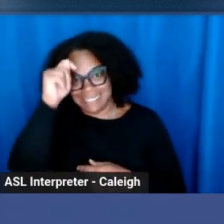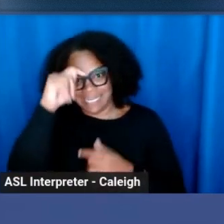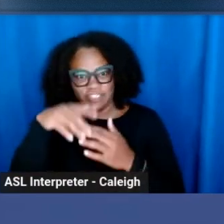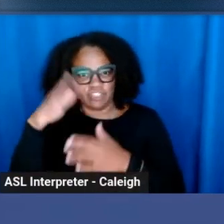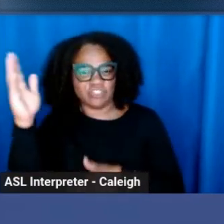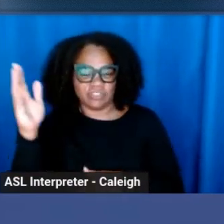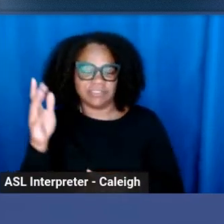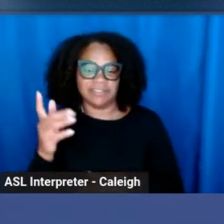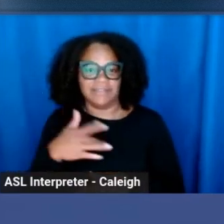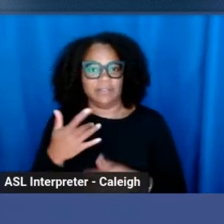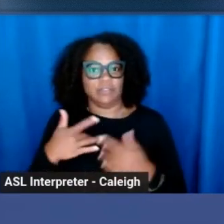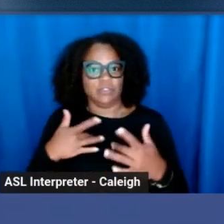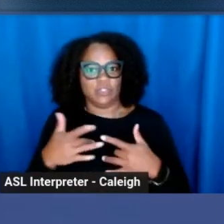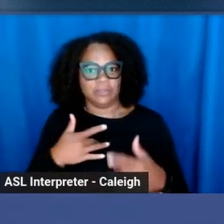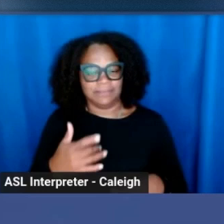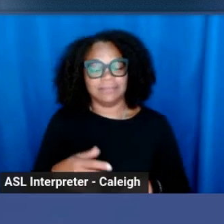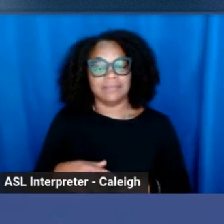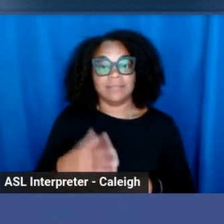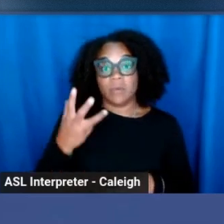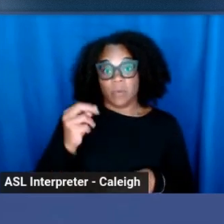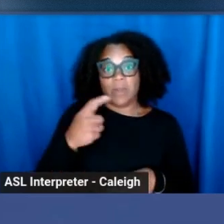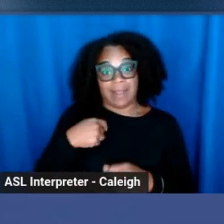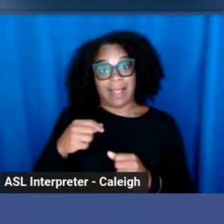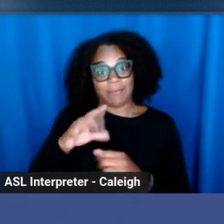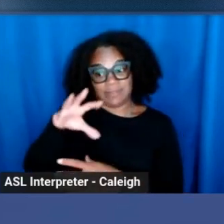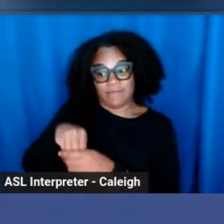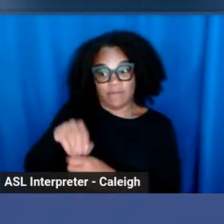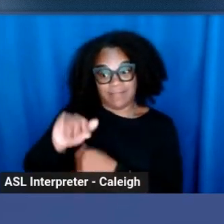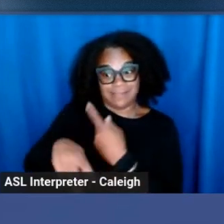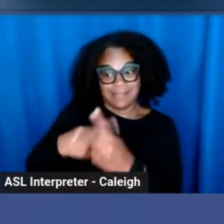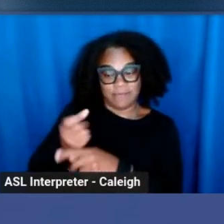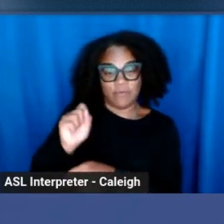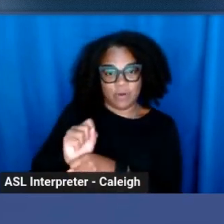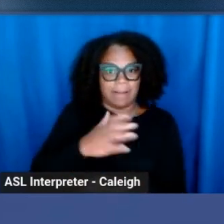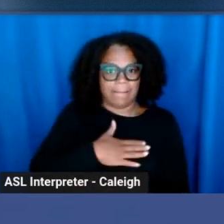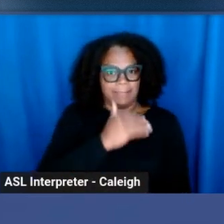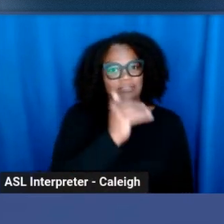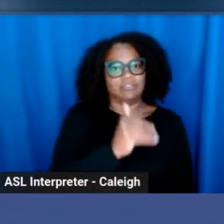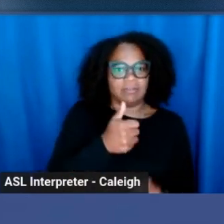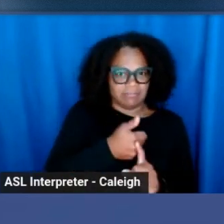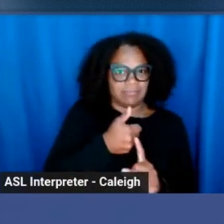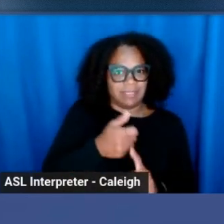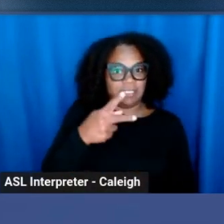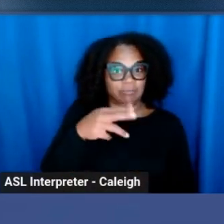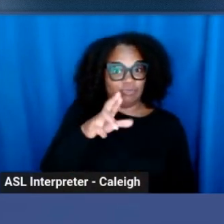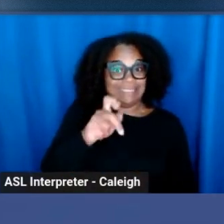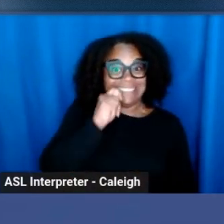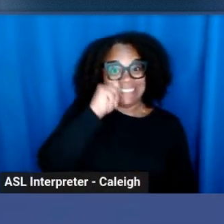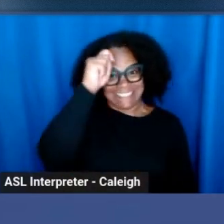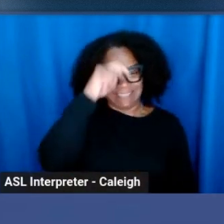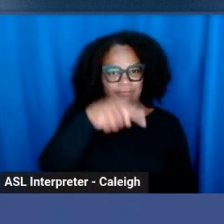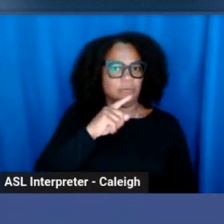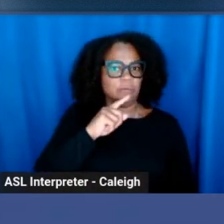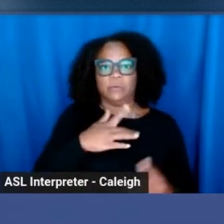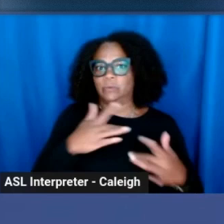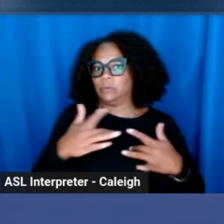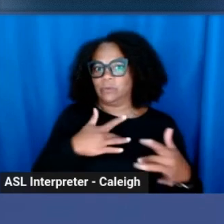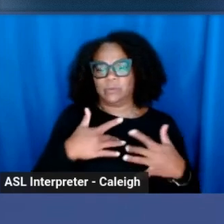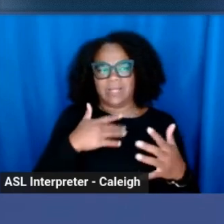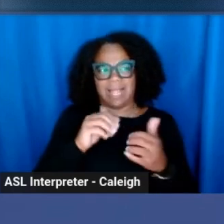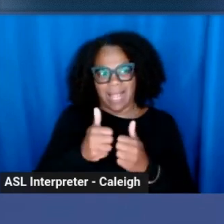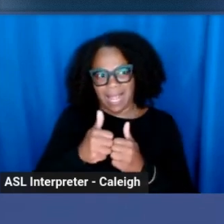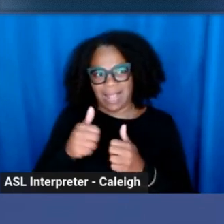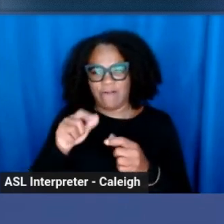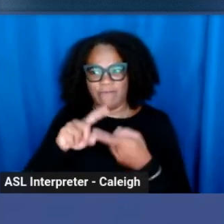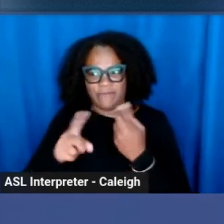preteen when I was doing this sort of work and they were super nervous about how their friends were going to perceive